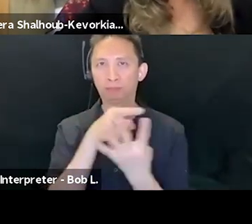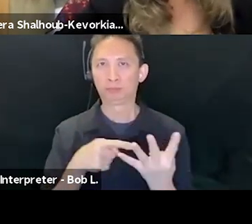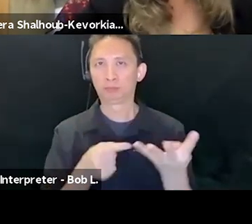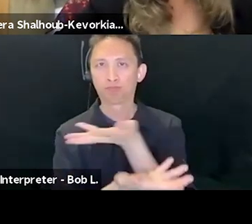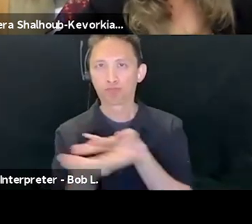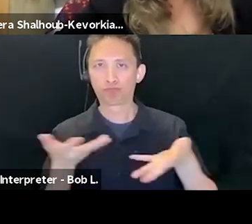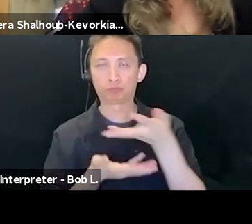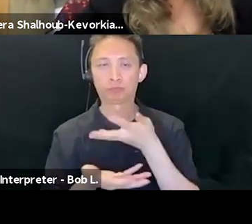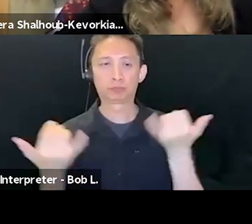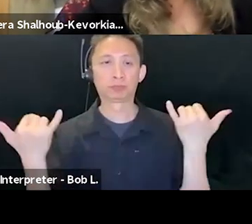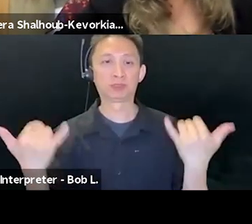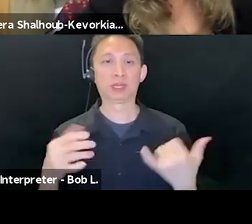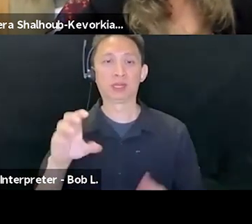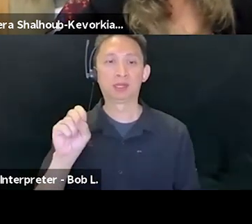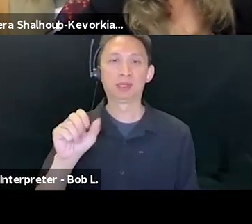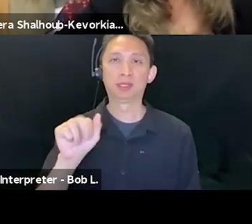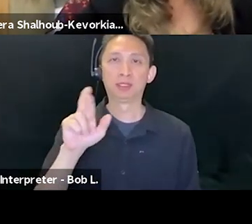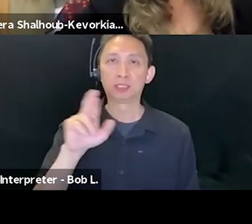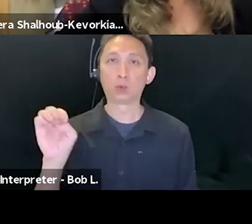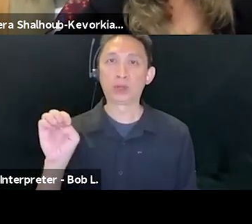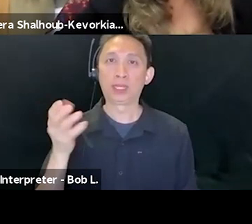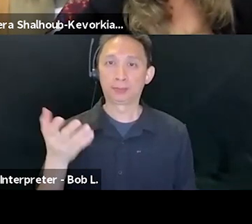Sari Makdisi, you're next.